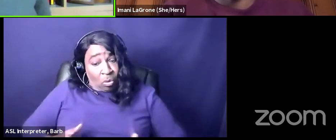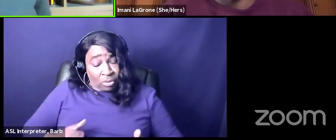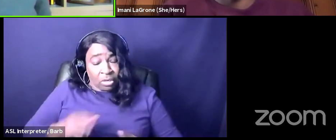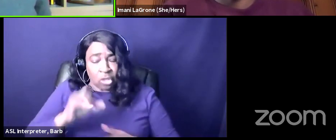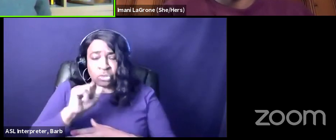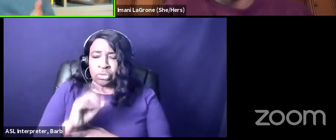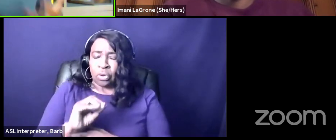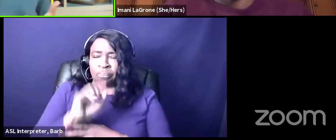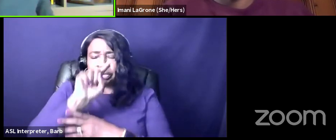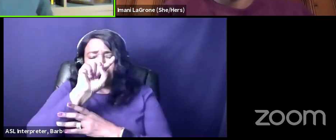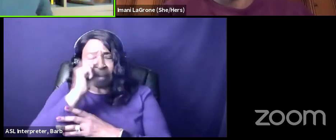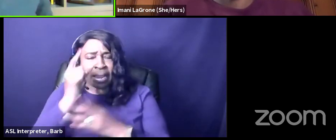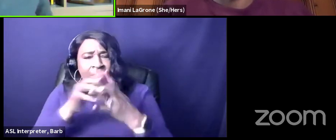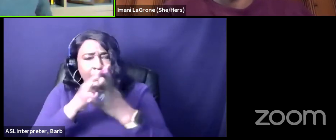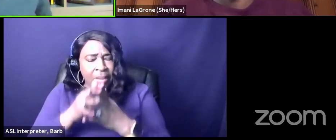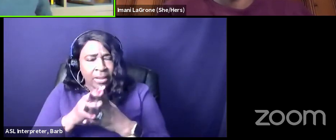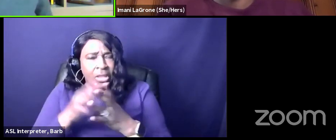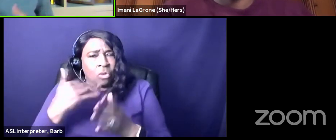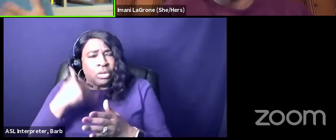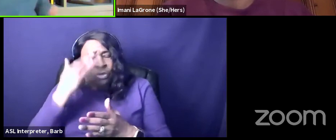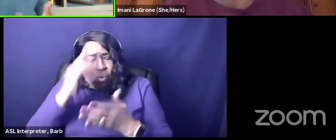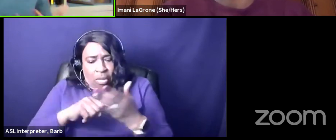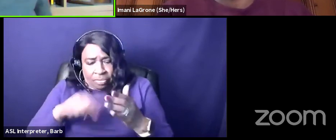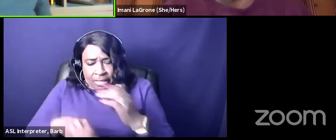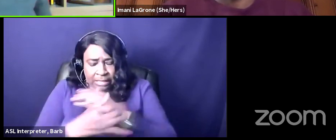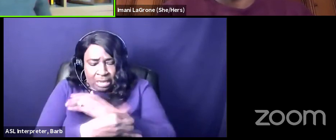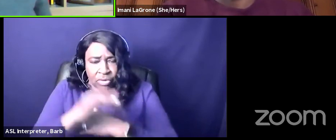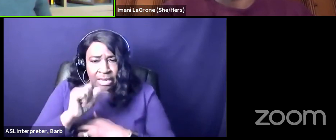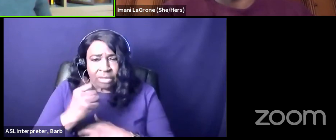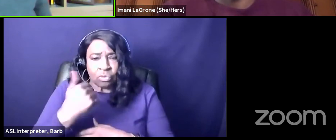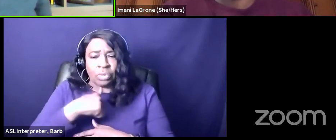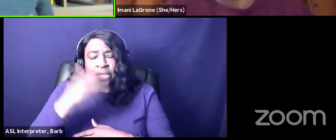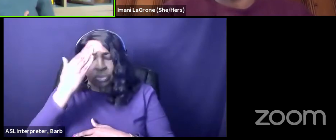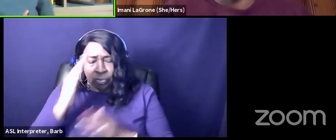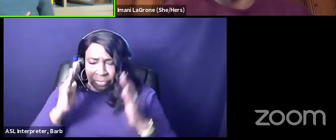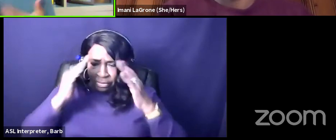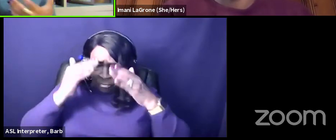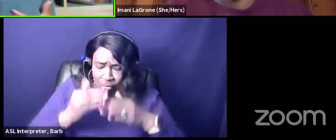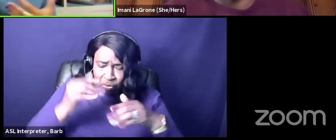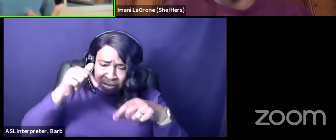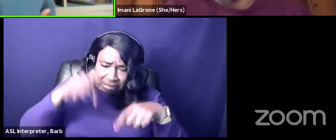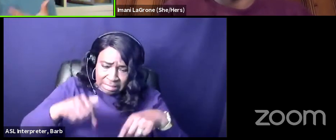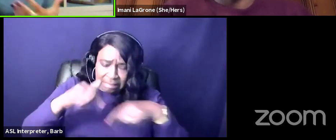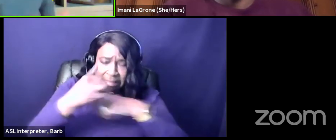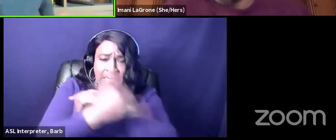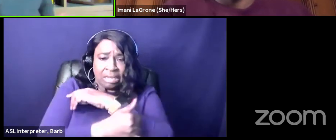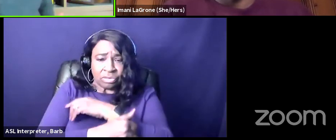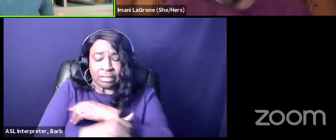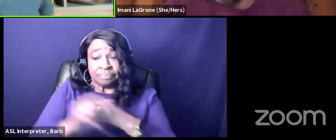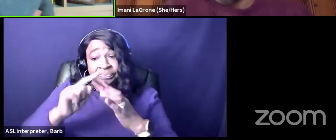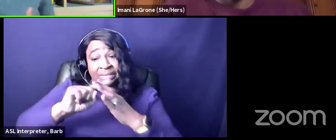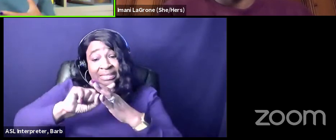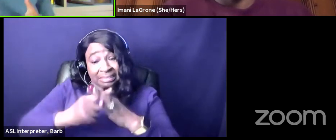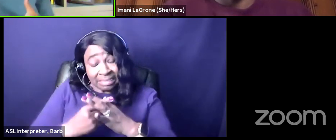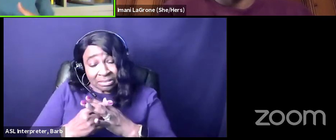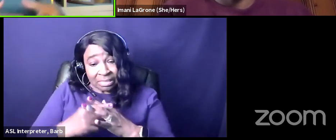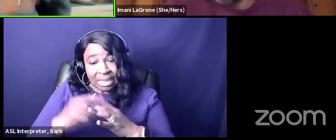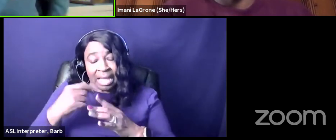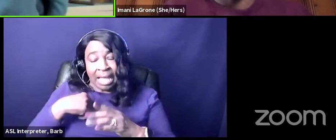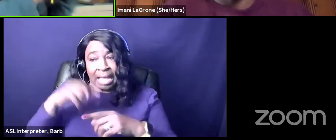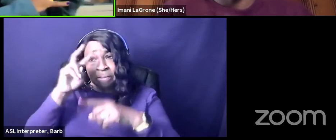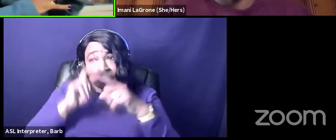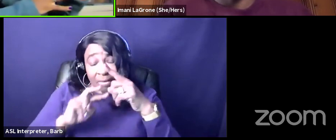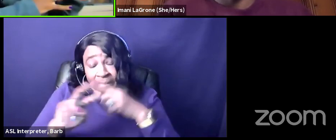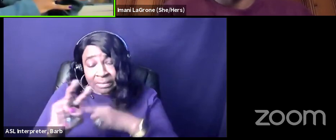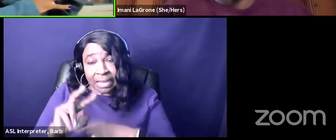it's like well we know what this country is and we know the full capacity of this country and so i initially hypothesized that